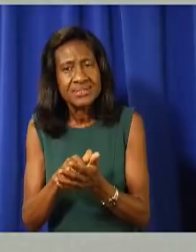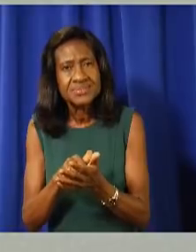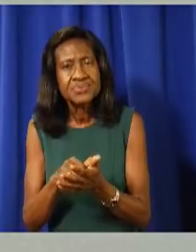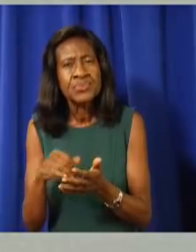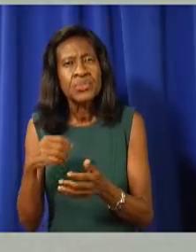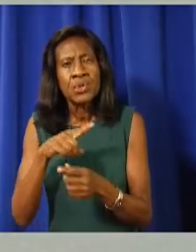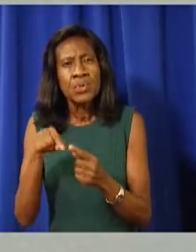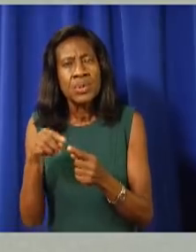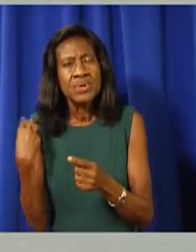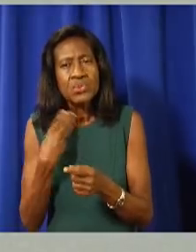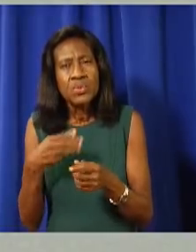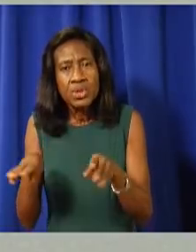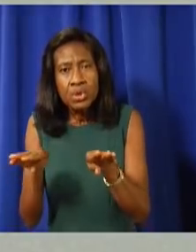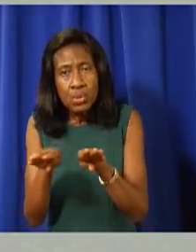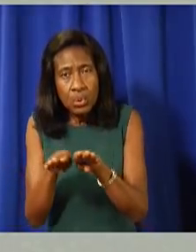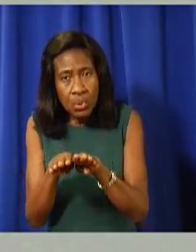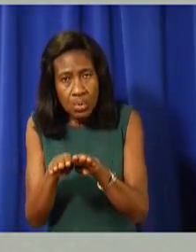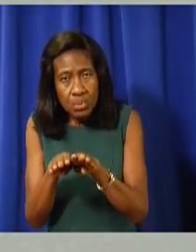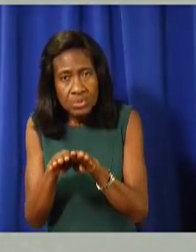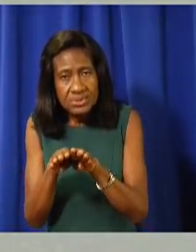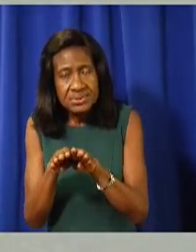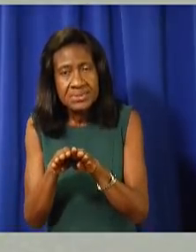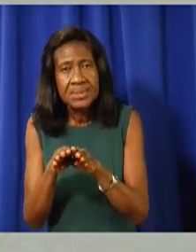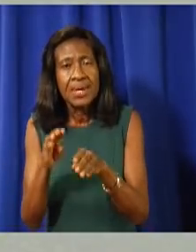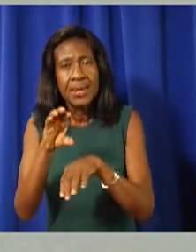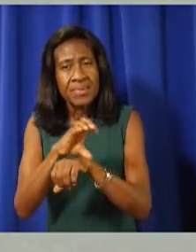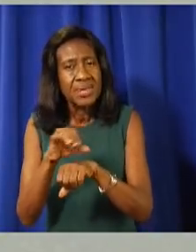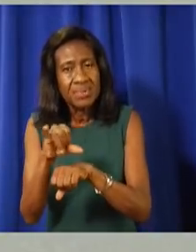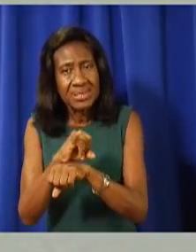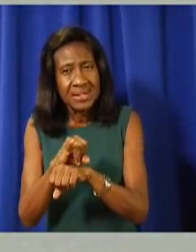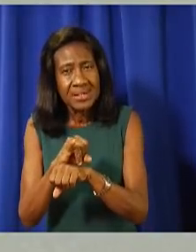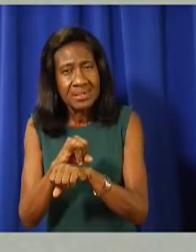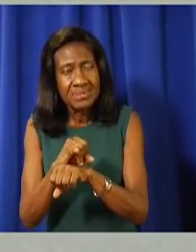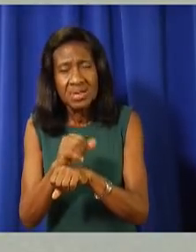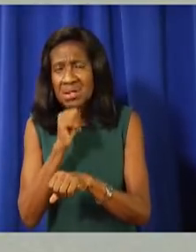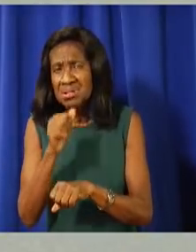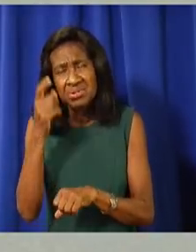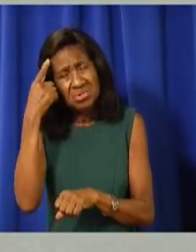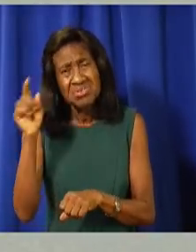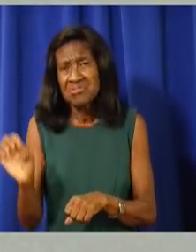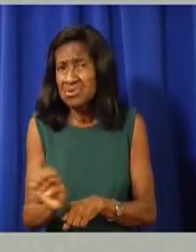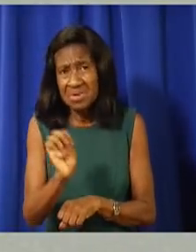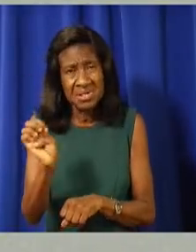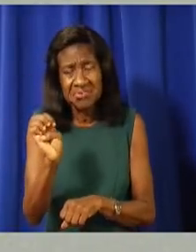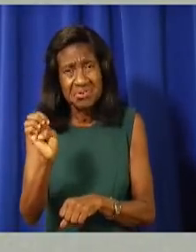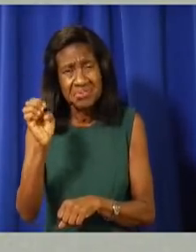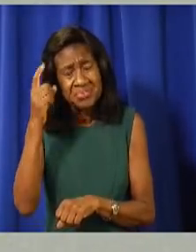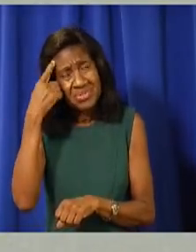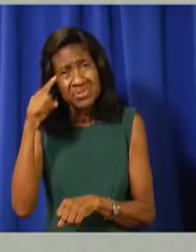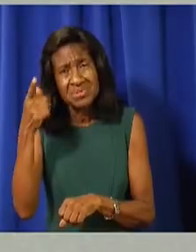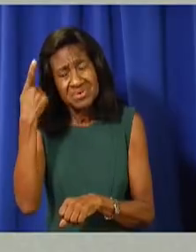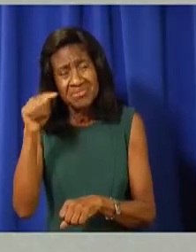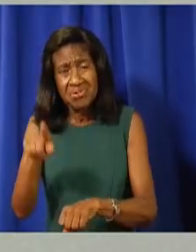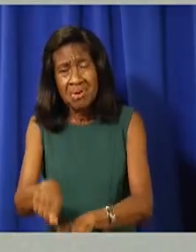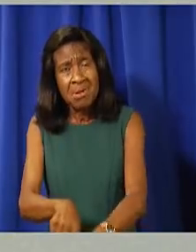we could not remain in that state forever. That is neither possible nor sustainable.